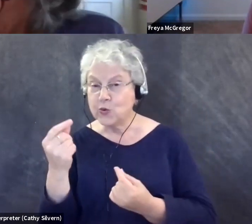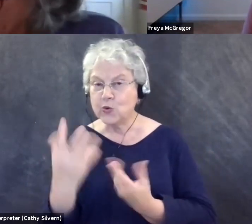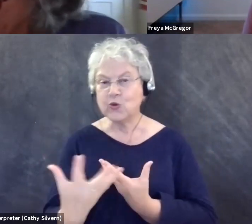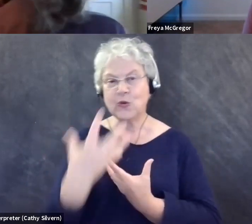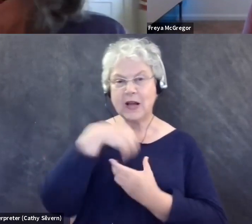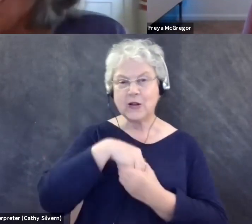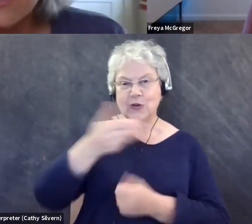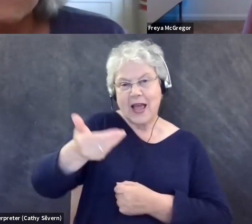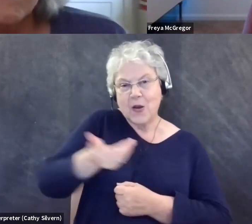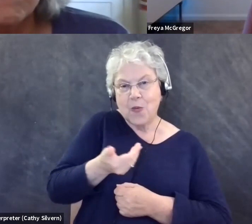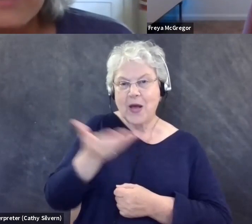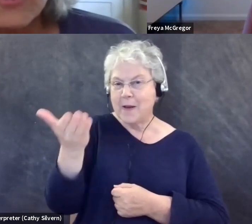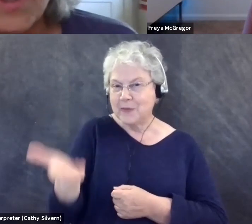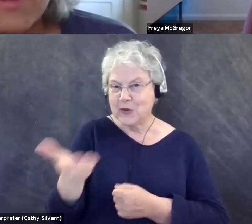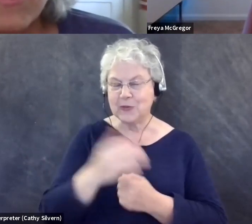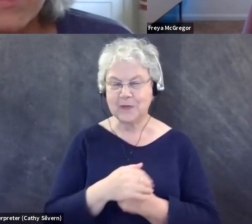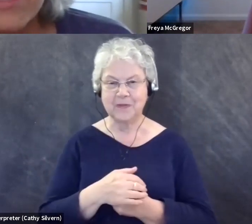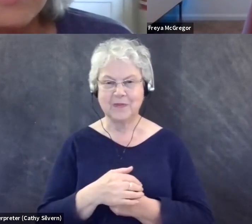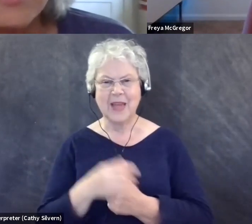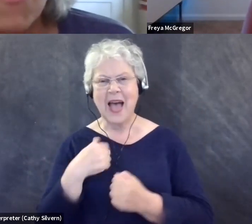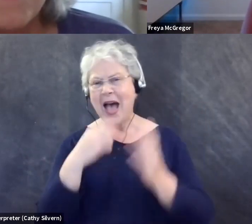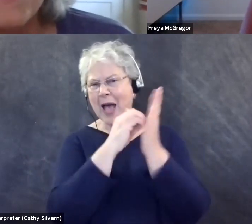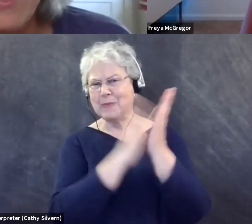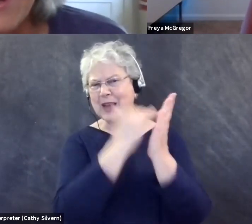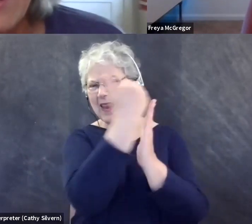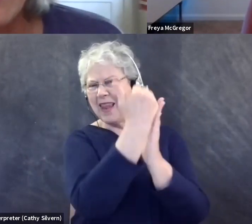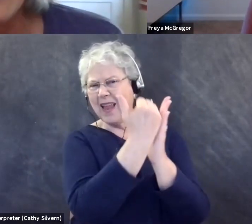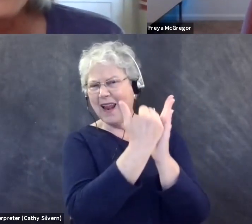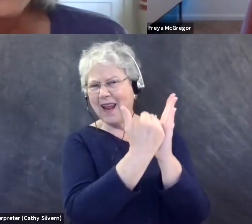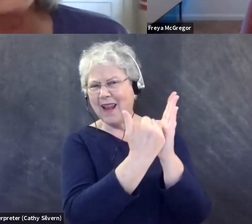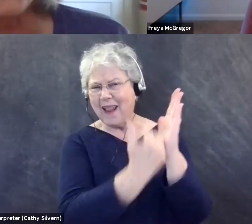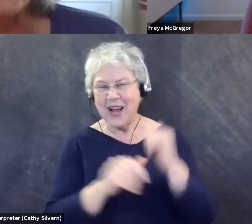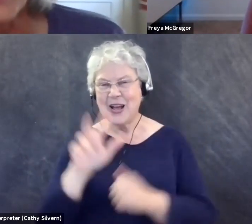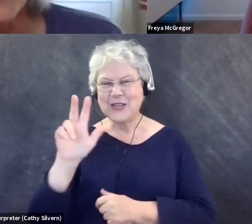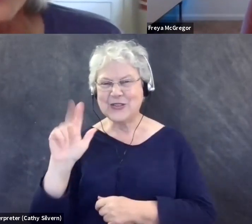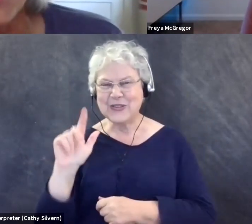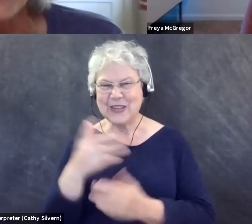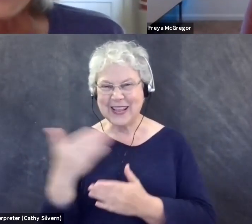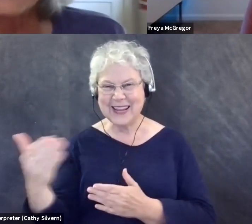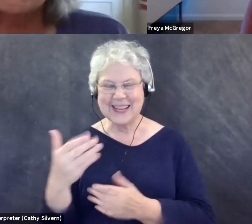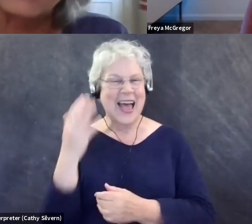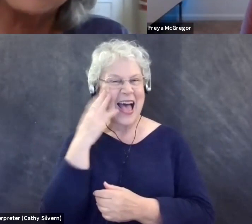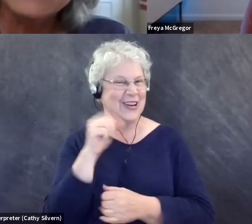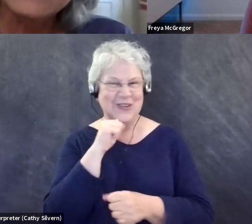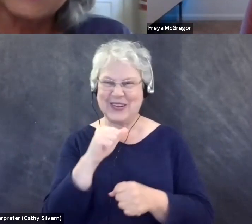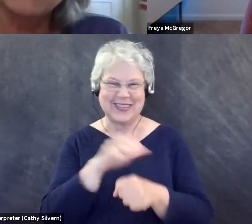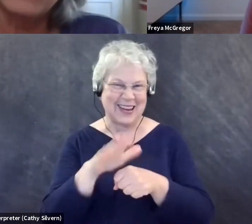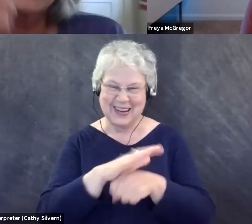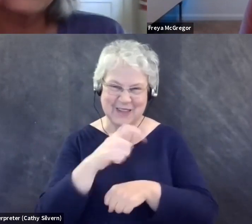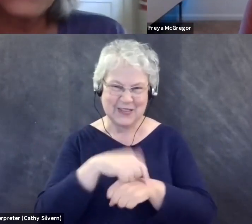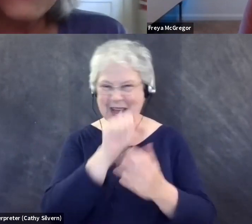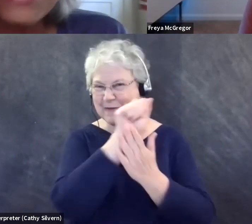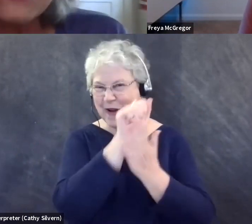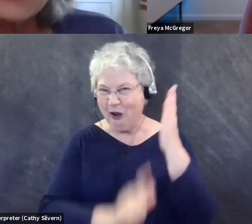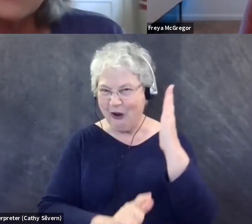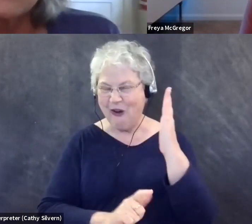Um, well, I made a list of like 23 things, so I'm, I, I know we will not get to all those things, but, um,